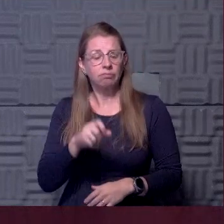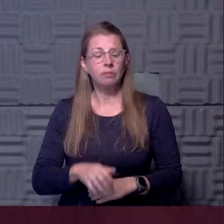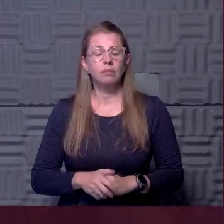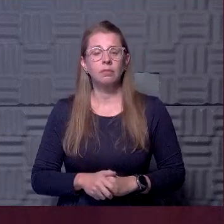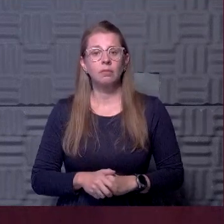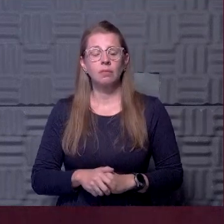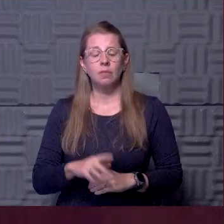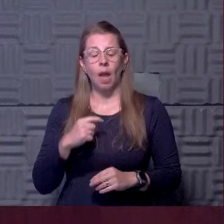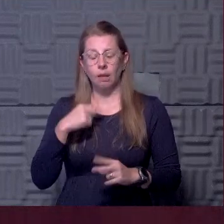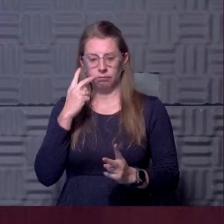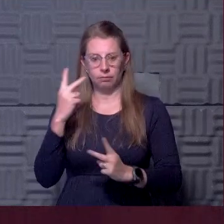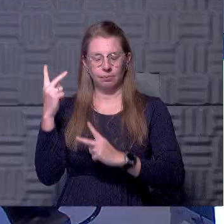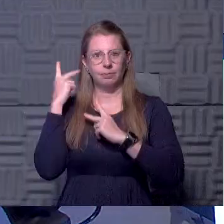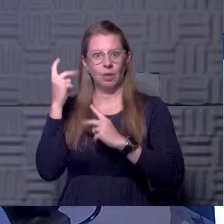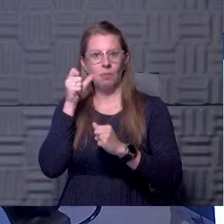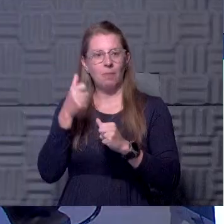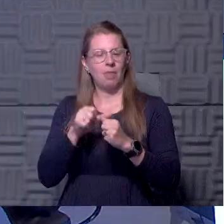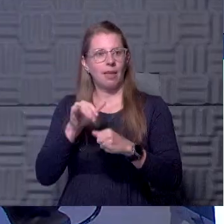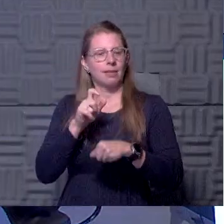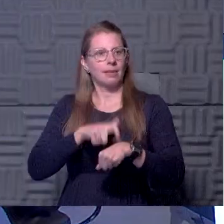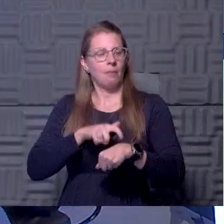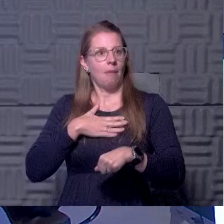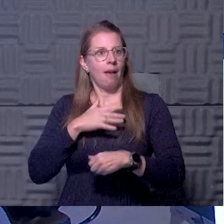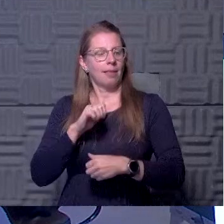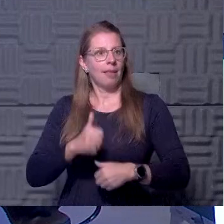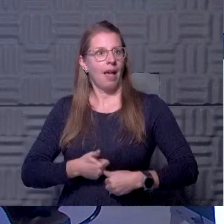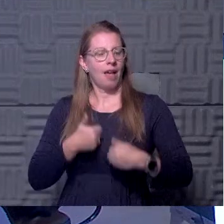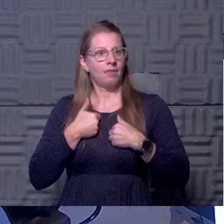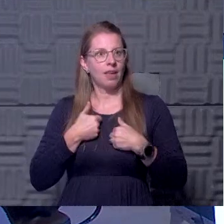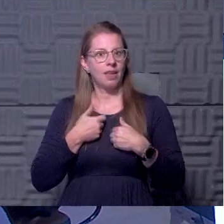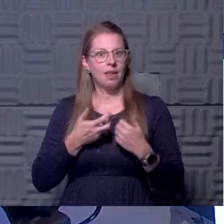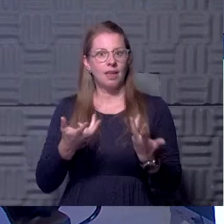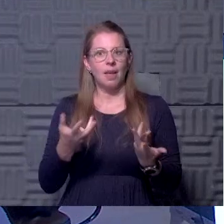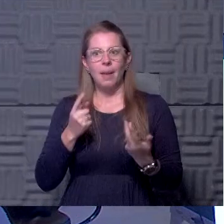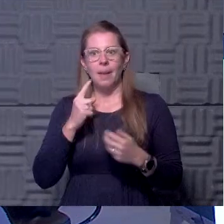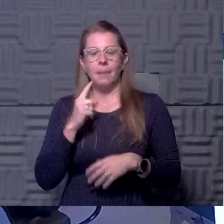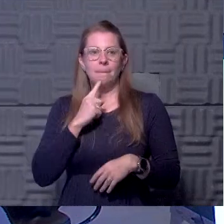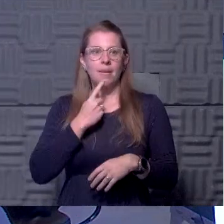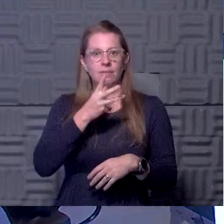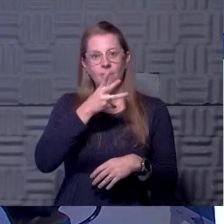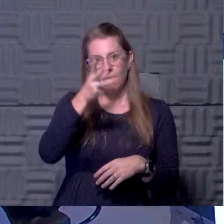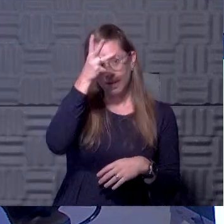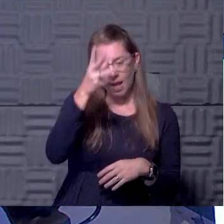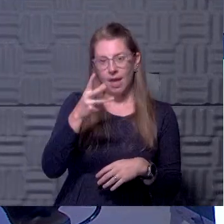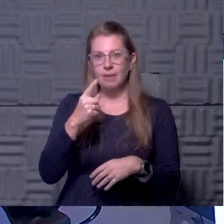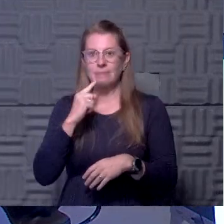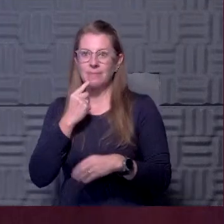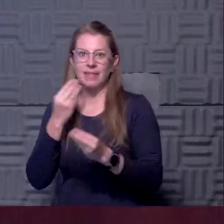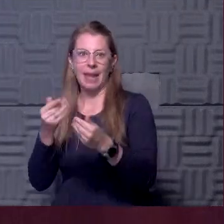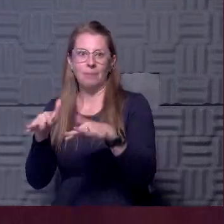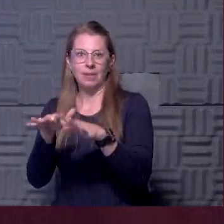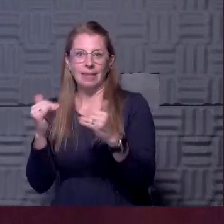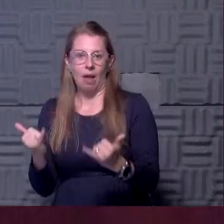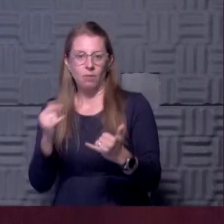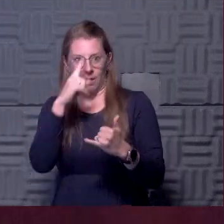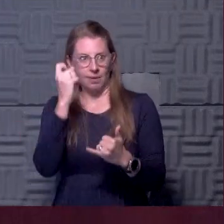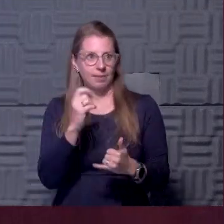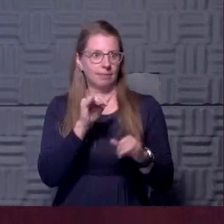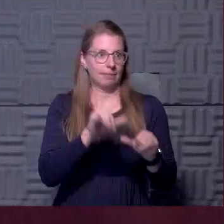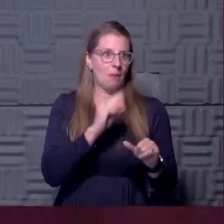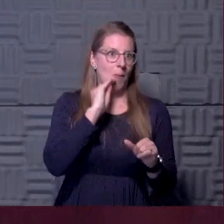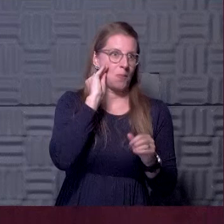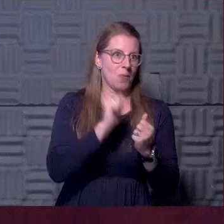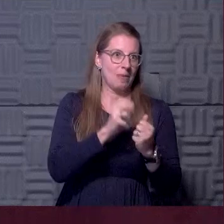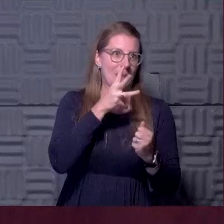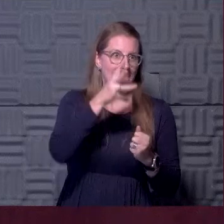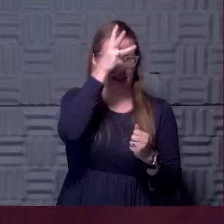remember at that time in my life, it's a pretty fun time. miss mom and dad, they miss the campus. That sounds familiar to me. Right, but it's going